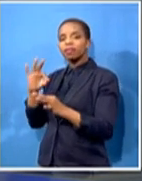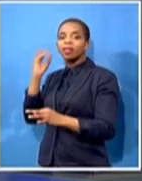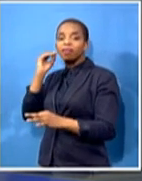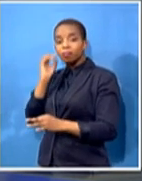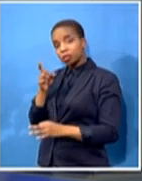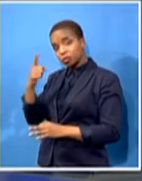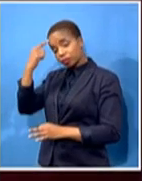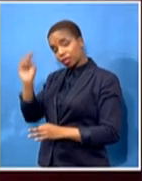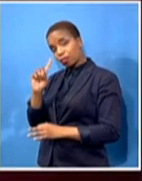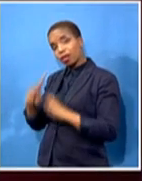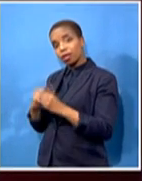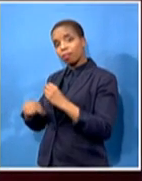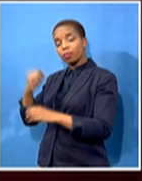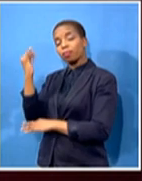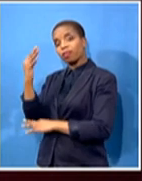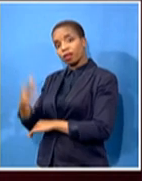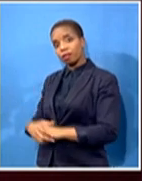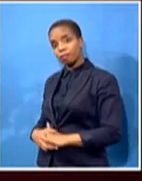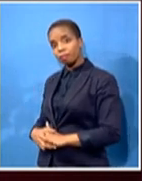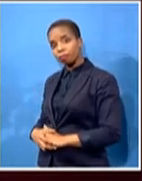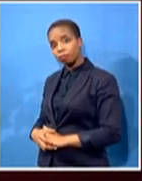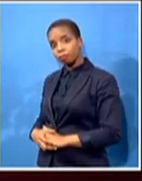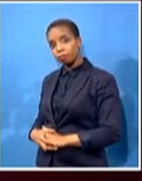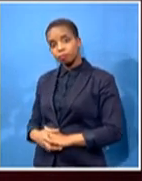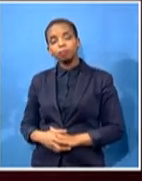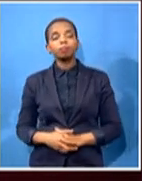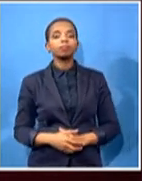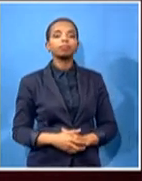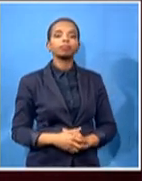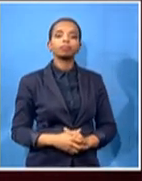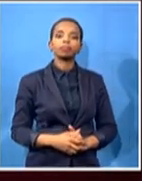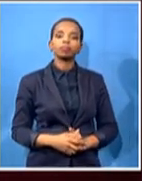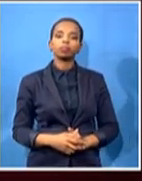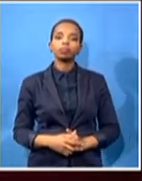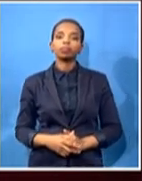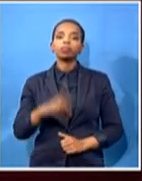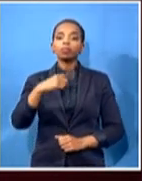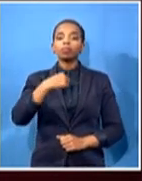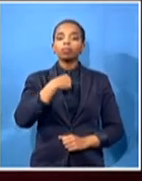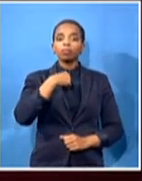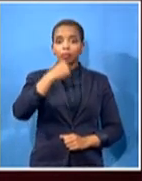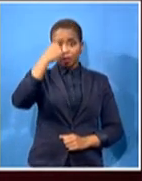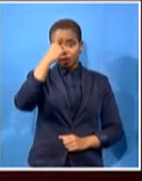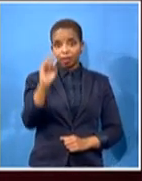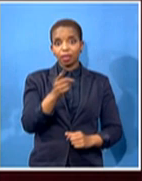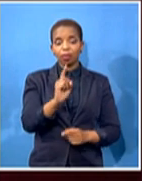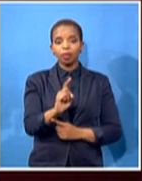Well, I think it's sort of the end of a 34-year-old trauma for all Swedes.